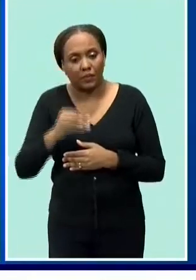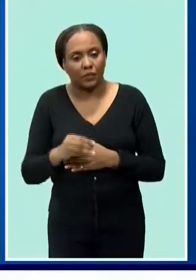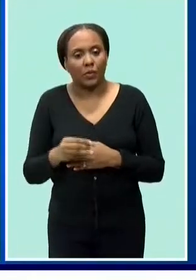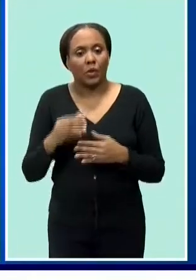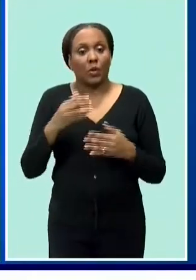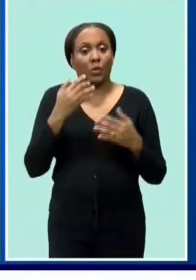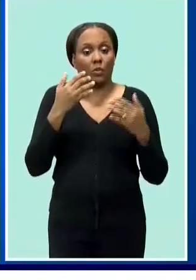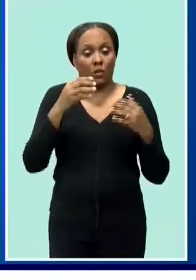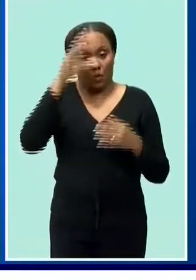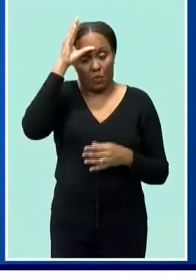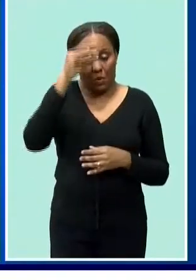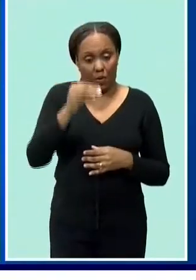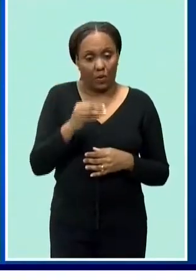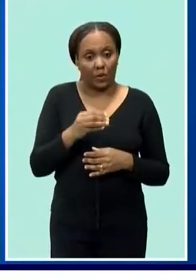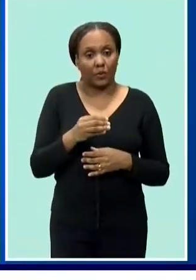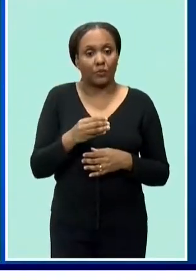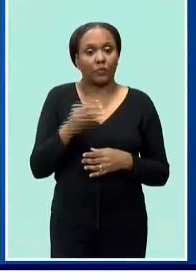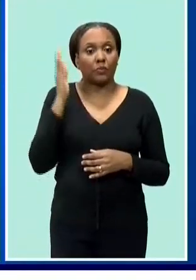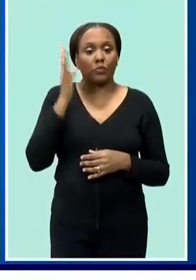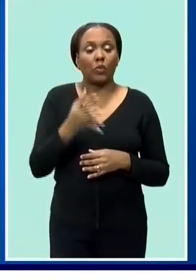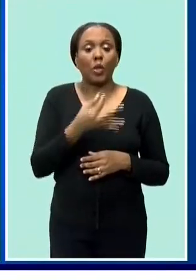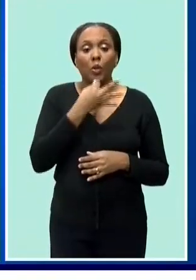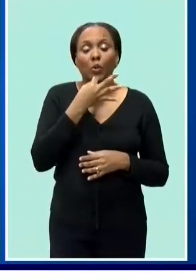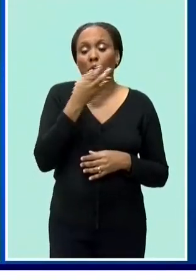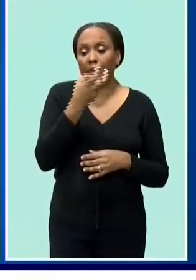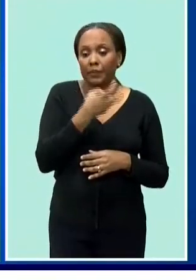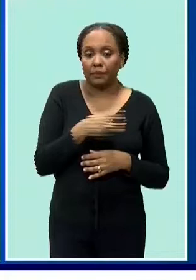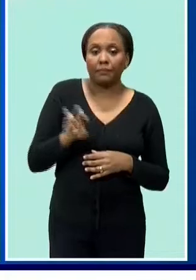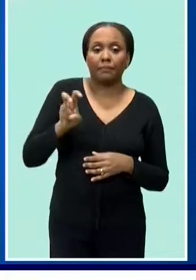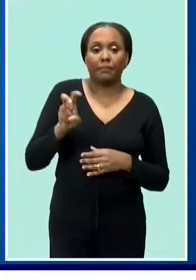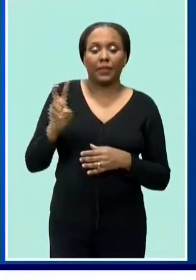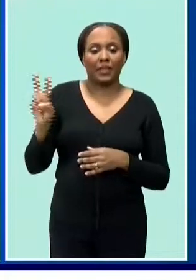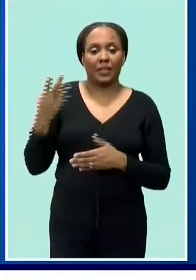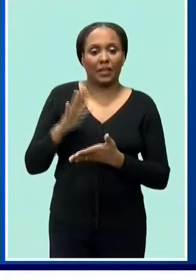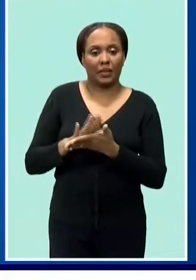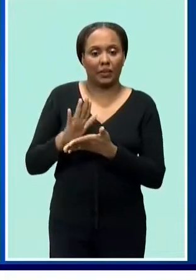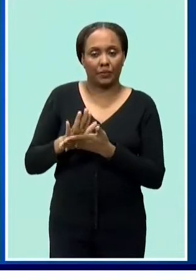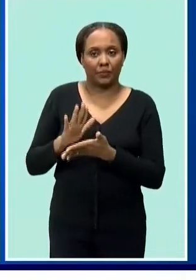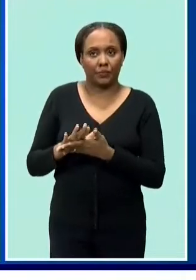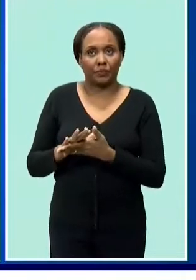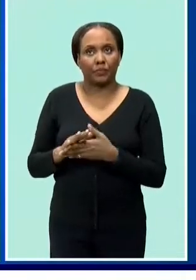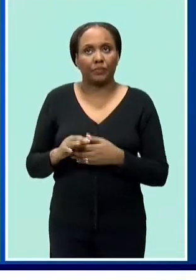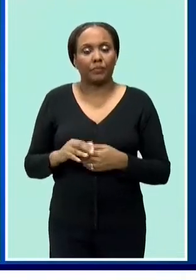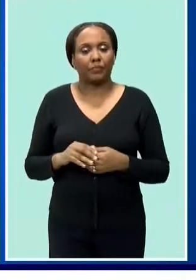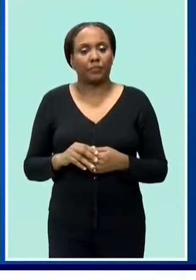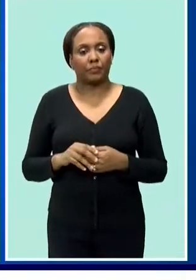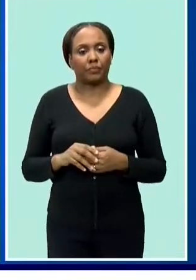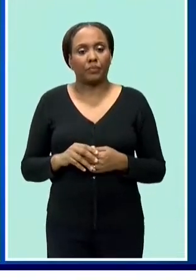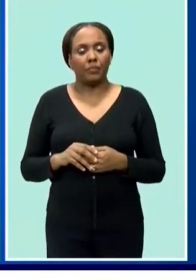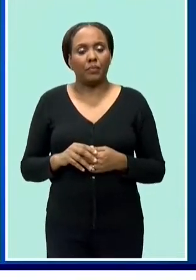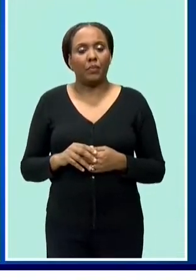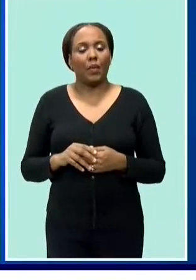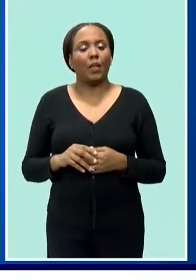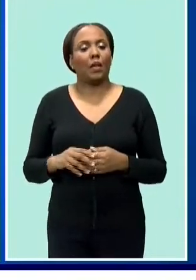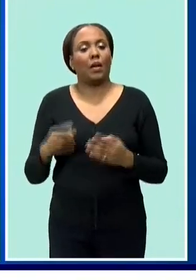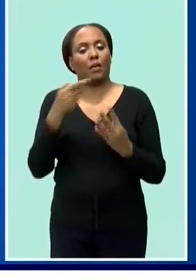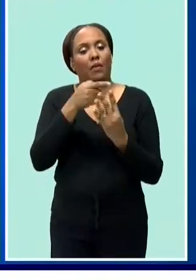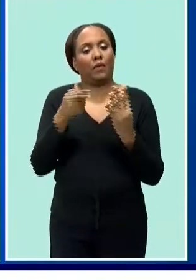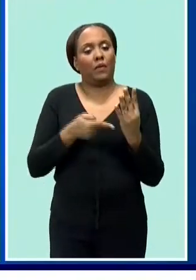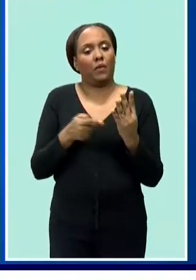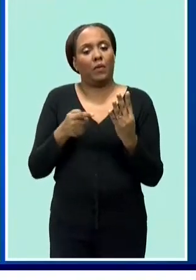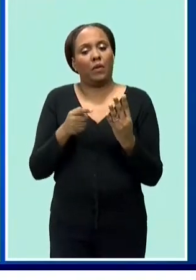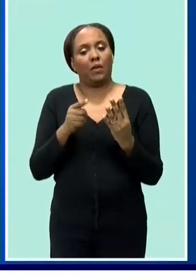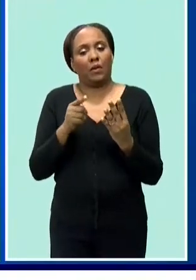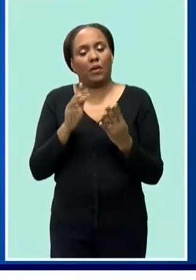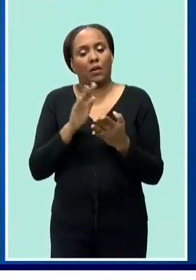but who have challenges with reading coordinator dr astra bab says of the four major tertiary institutions only